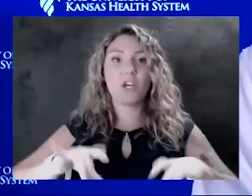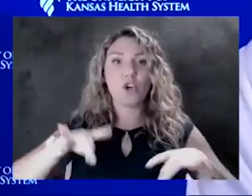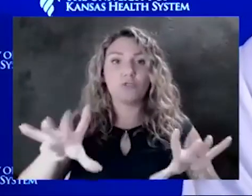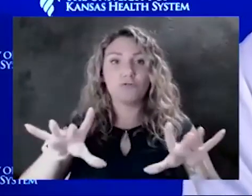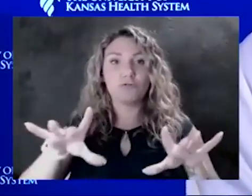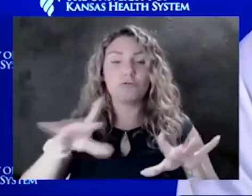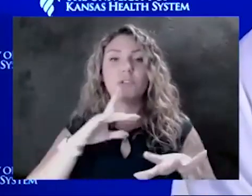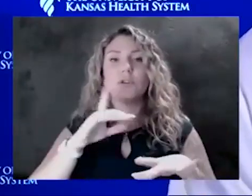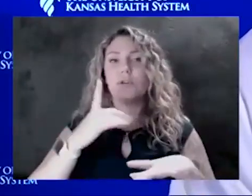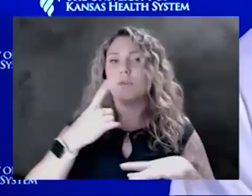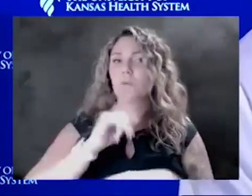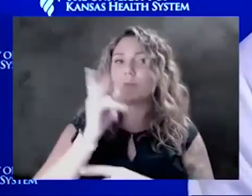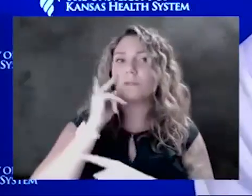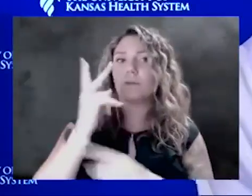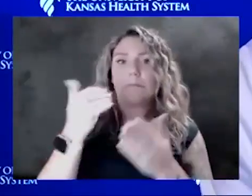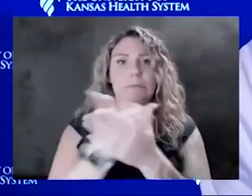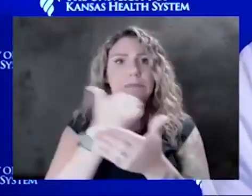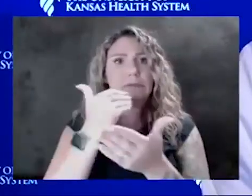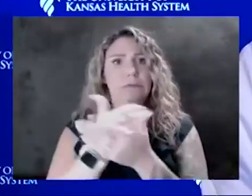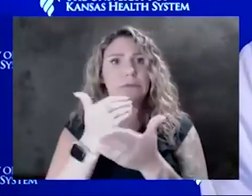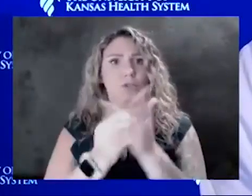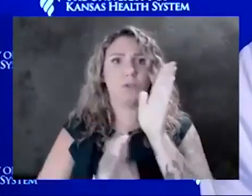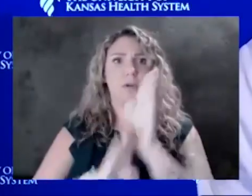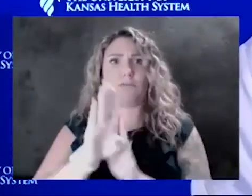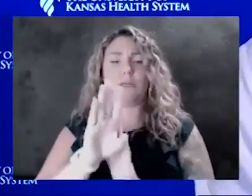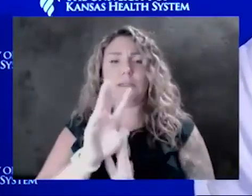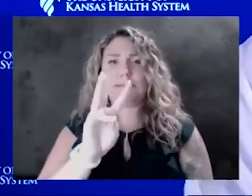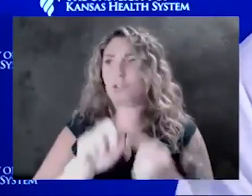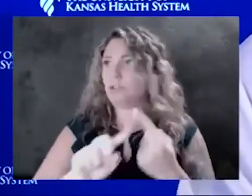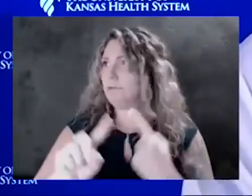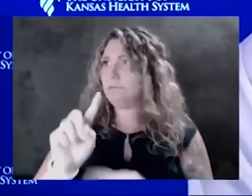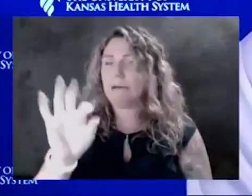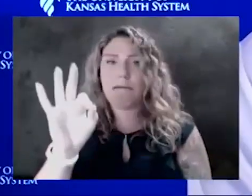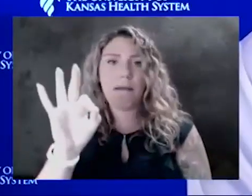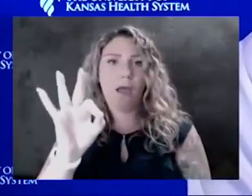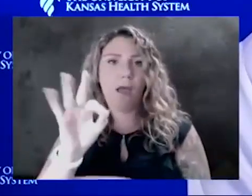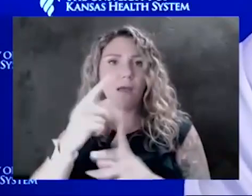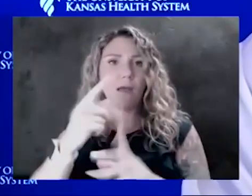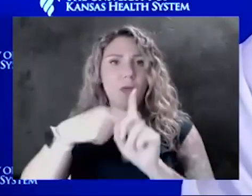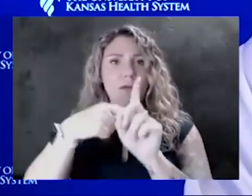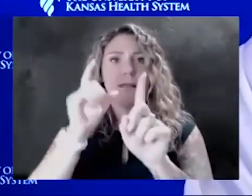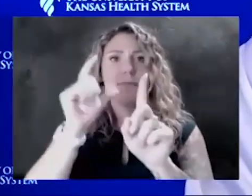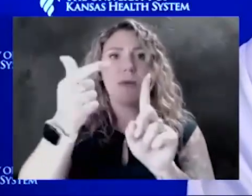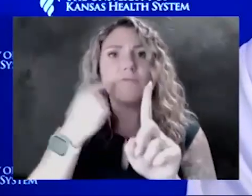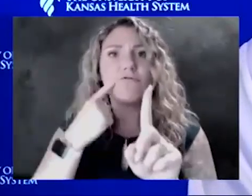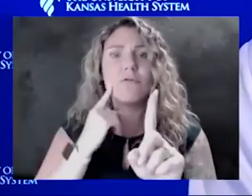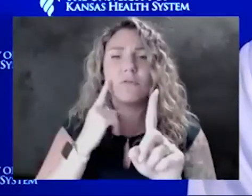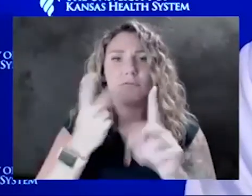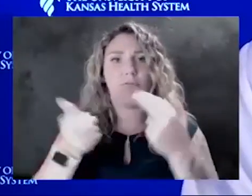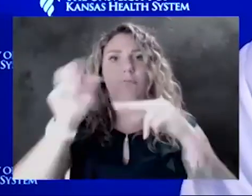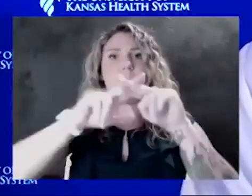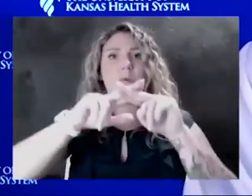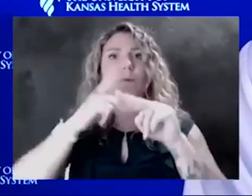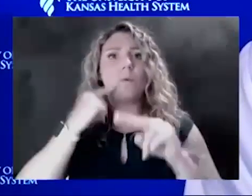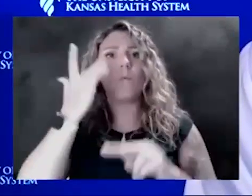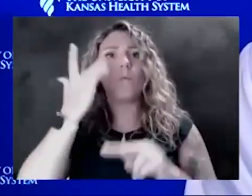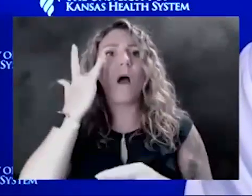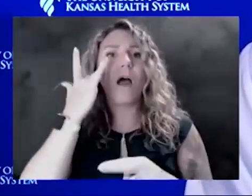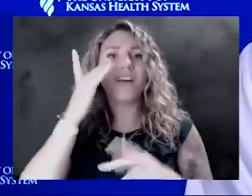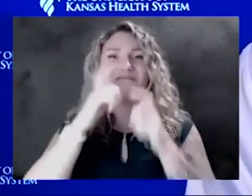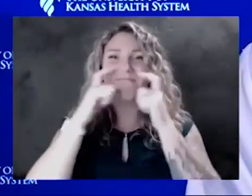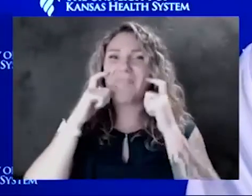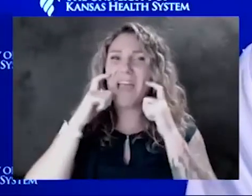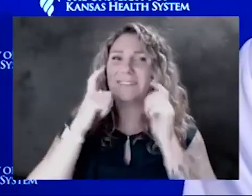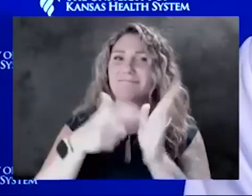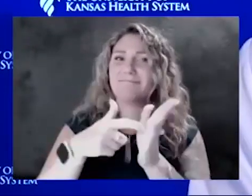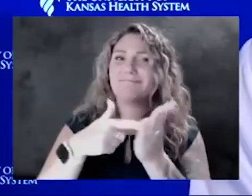new surge six to nine months later than the regular surge because those masking restrictions had lifted. Right now, I looked the other day